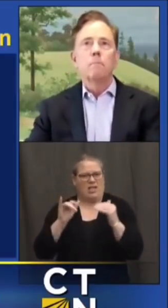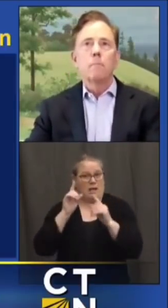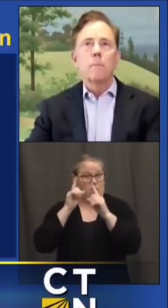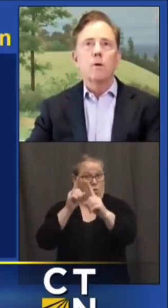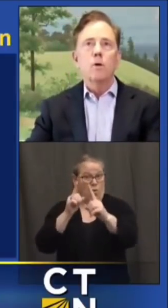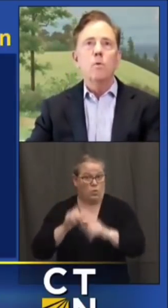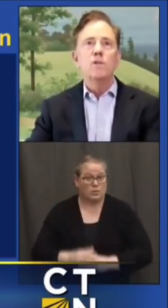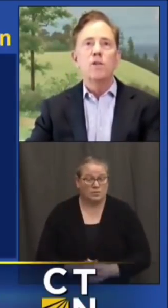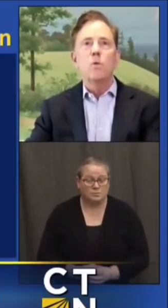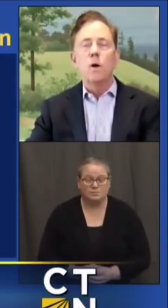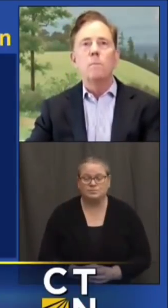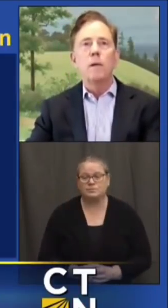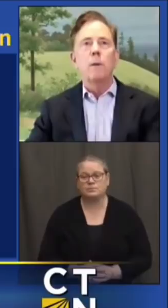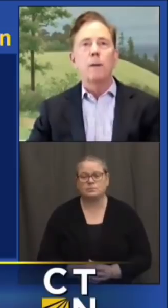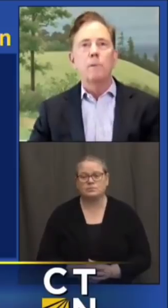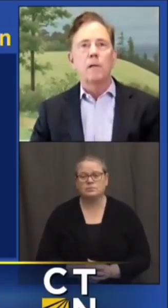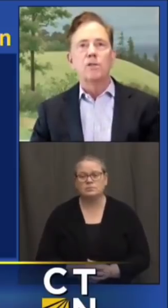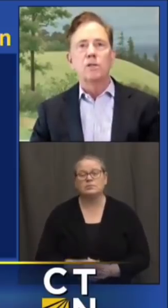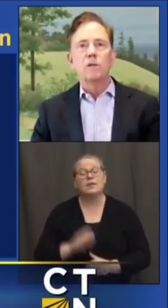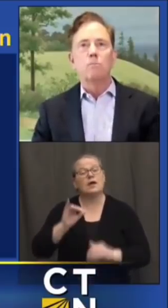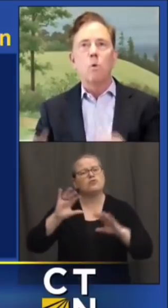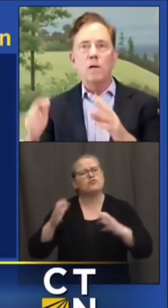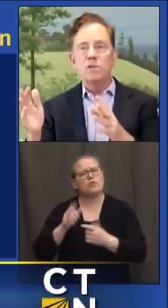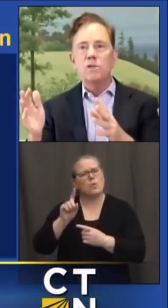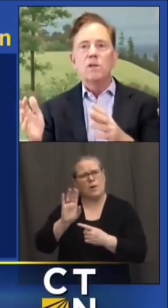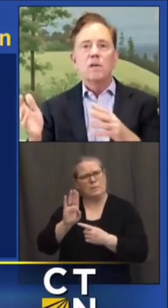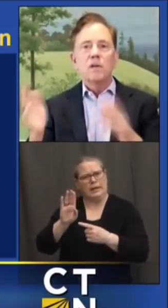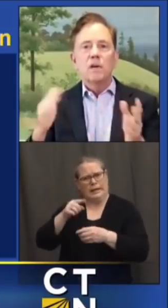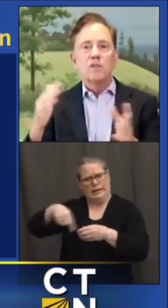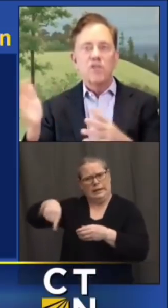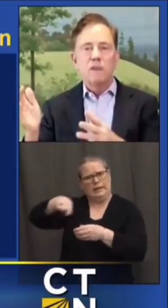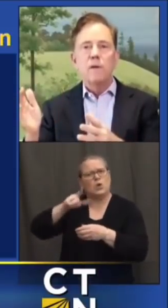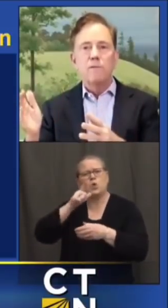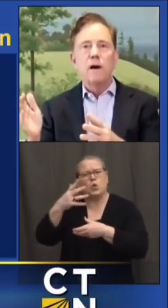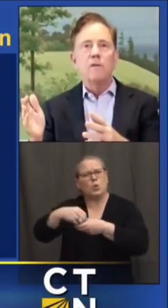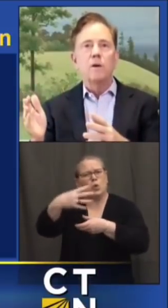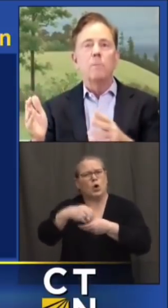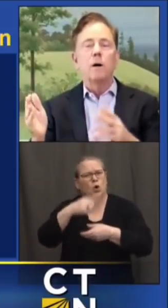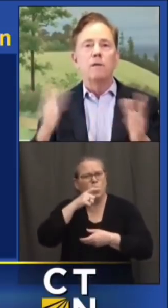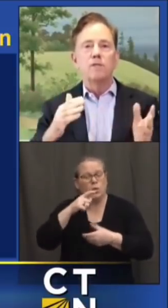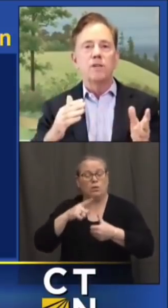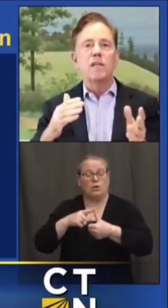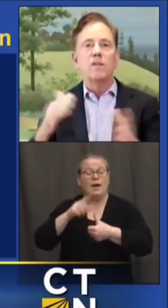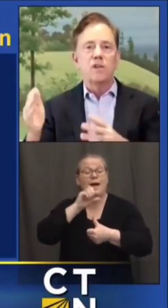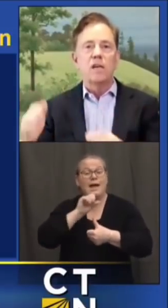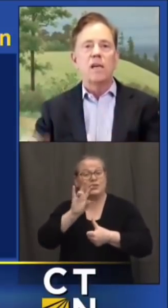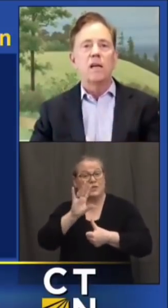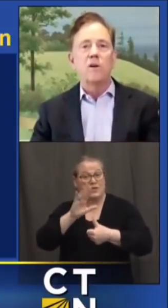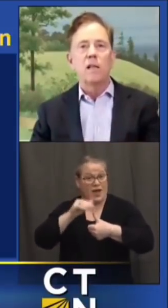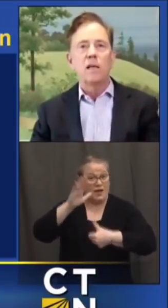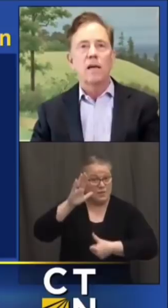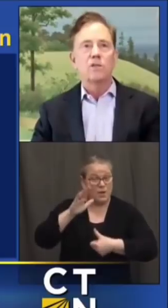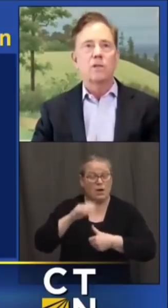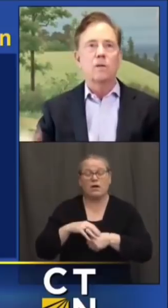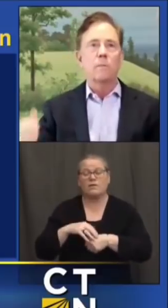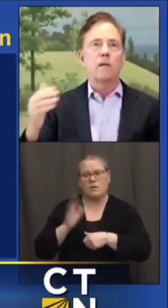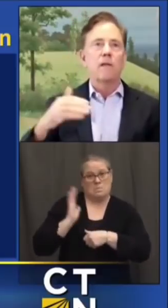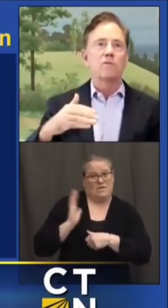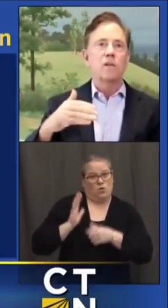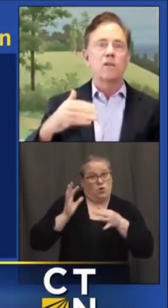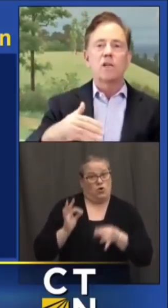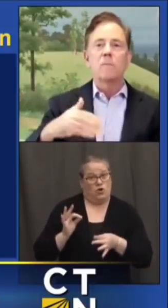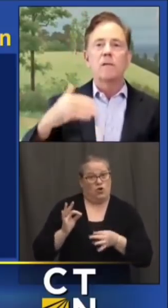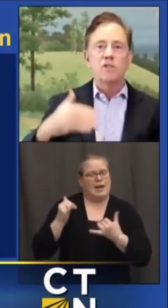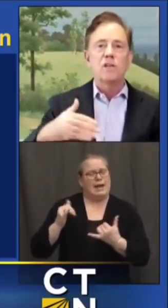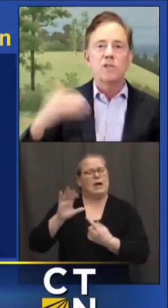so who is in the 1b population it was uh 75 and above cdc and our allocation committee and